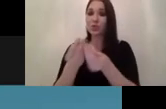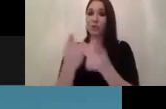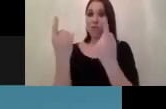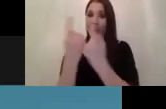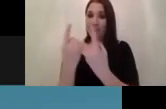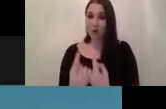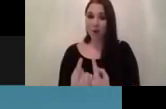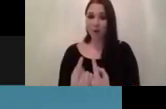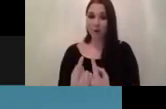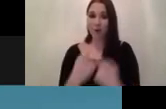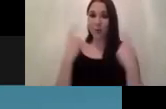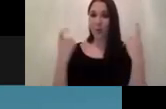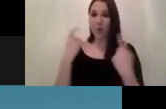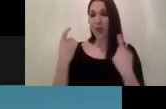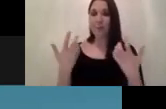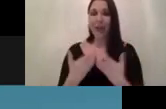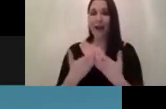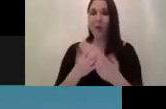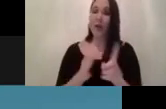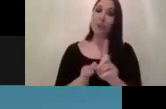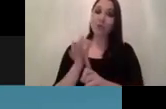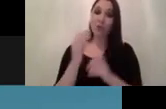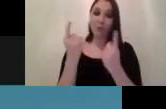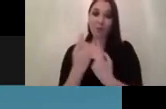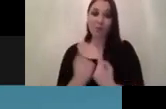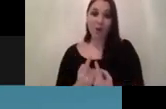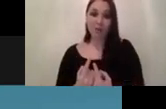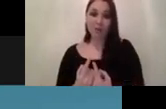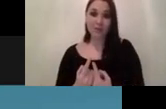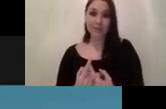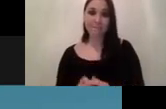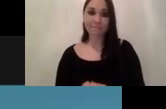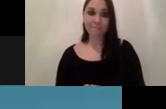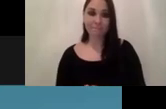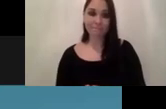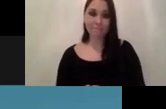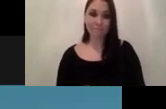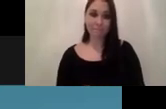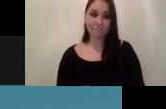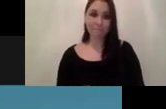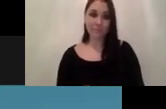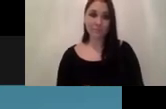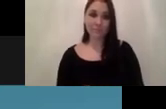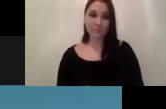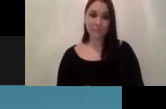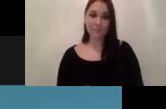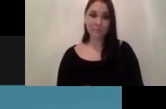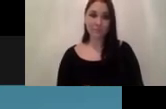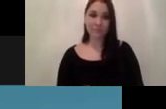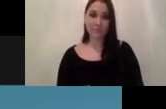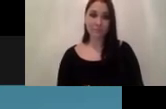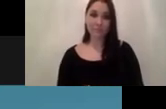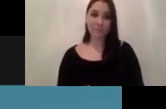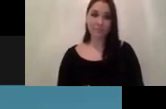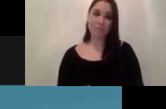can you use machine learning to improve the product and then you just have purely decentralized teams what's also important to consider about